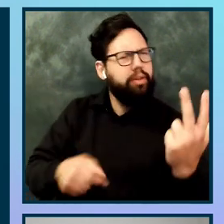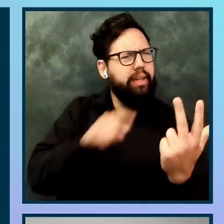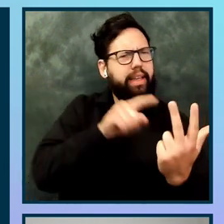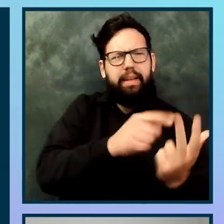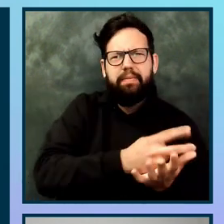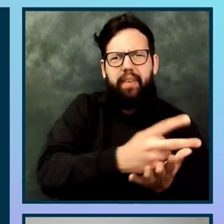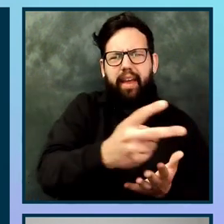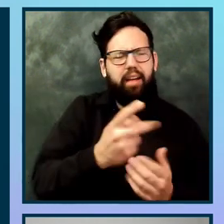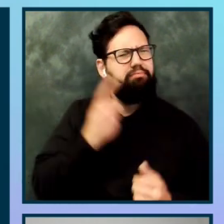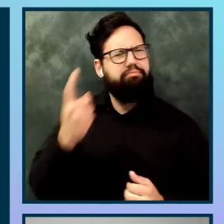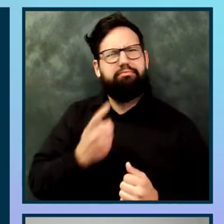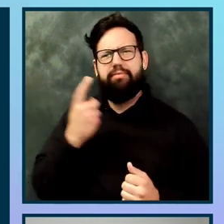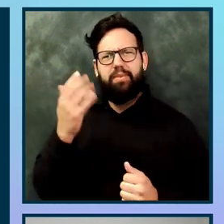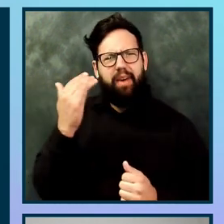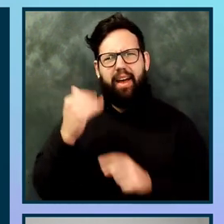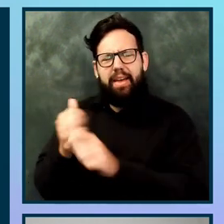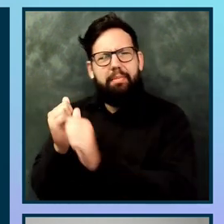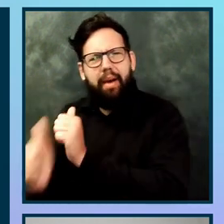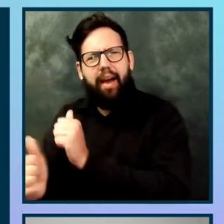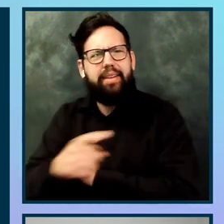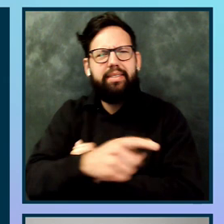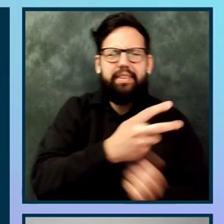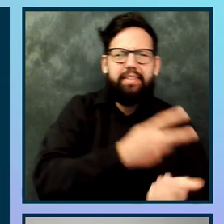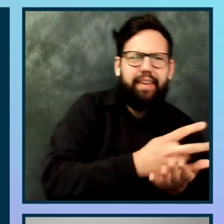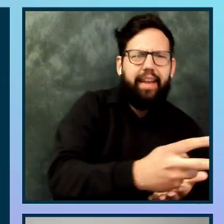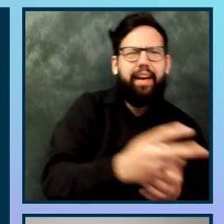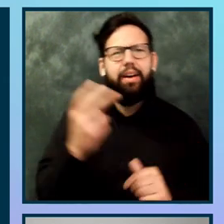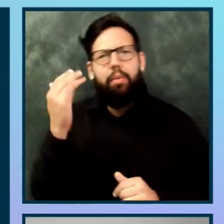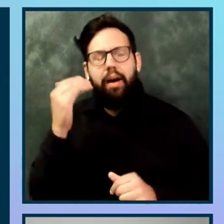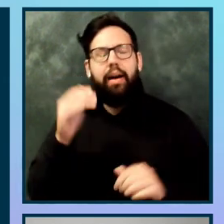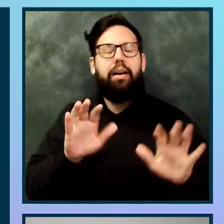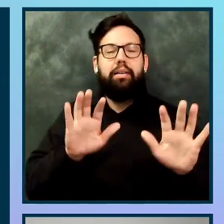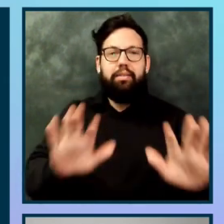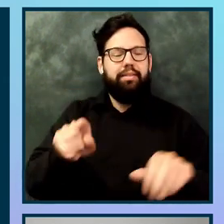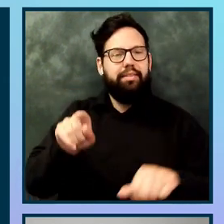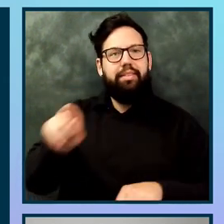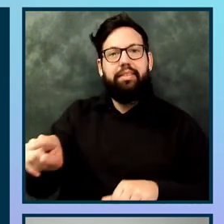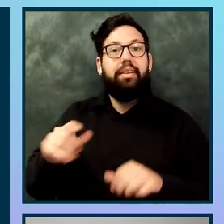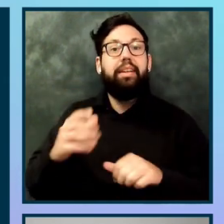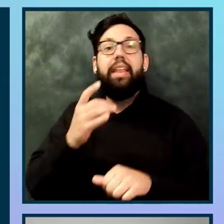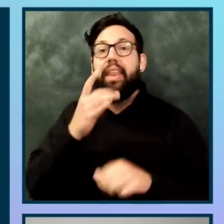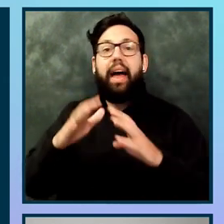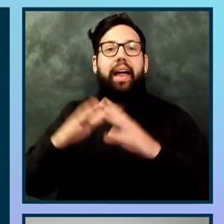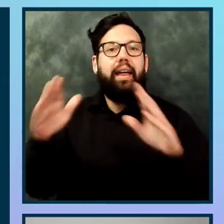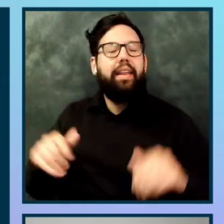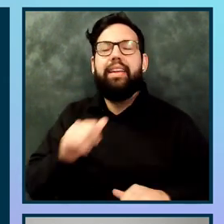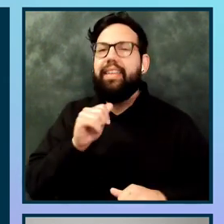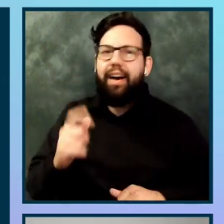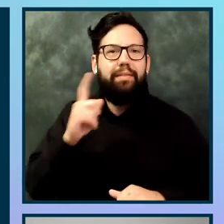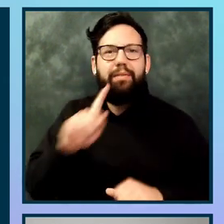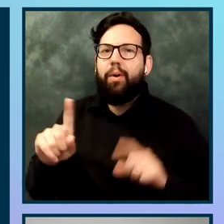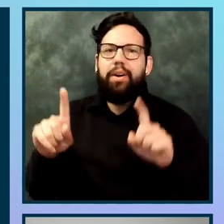the other ones not? This is because Lighthouse is not a testing tool. Lighthouse is a